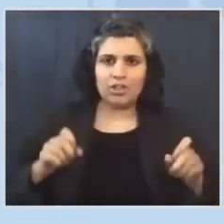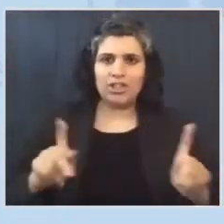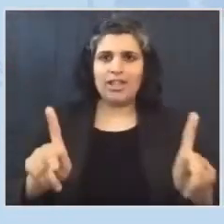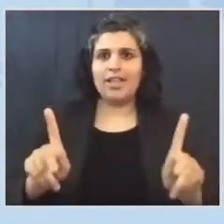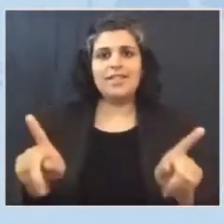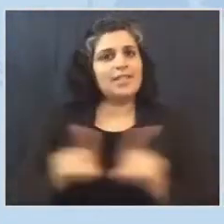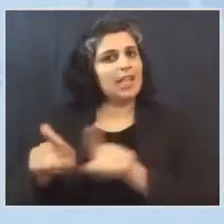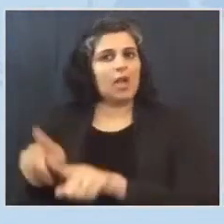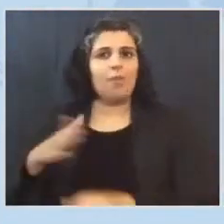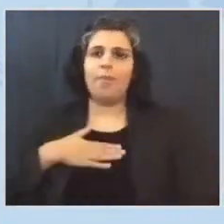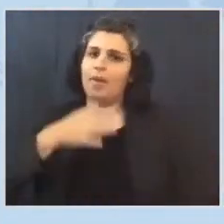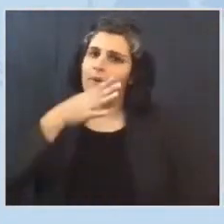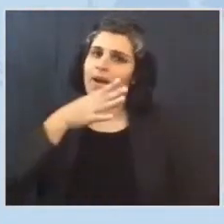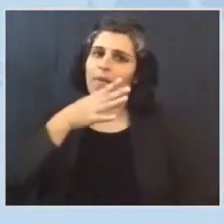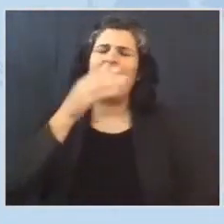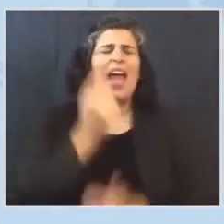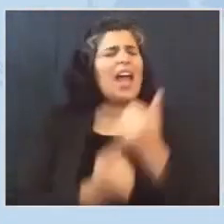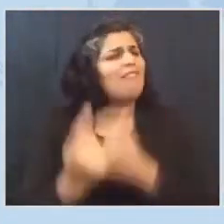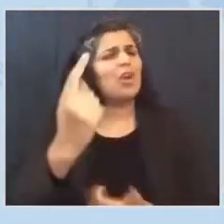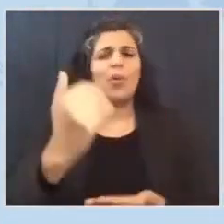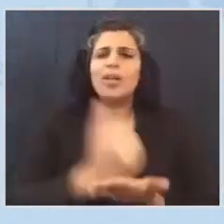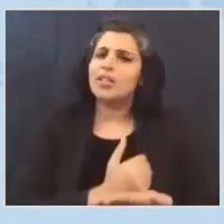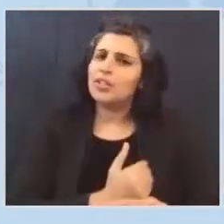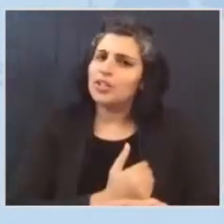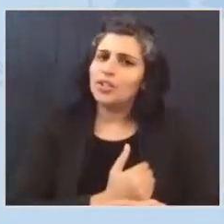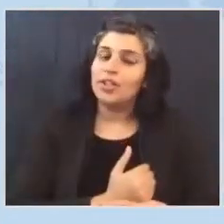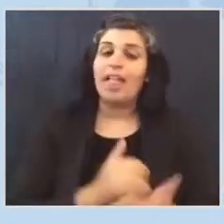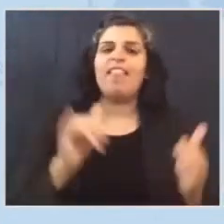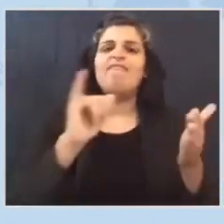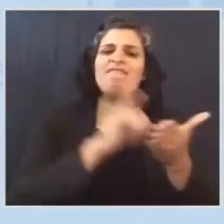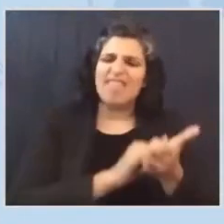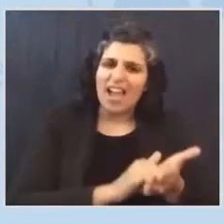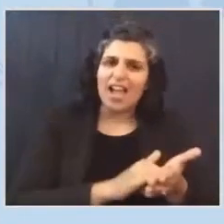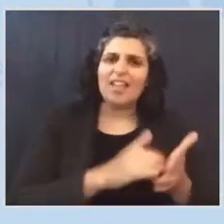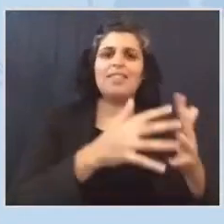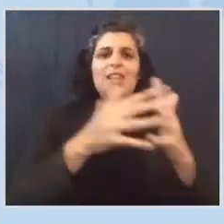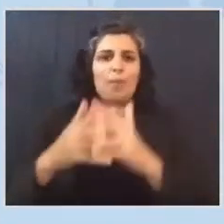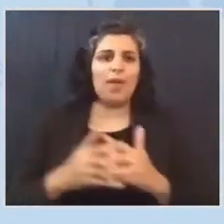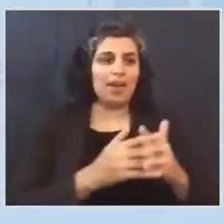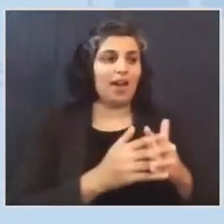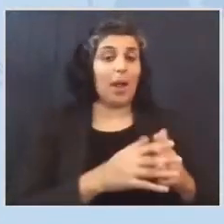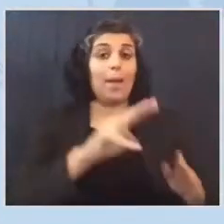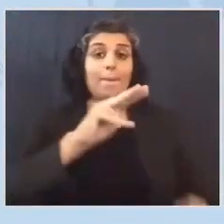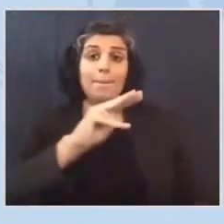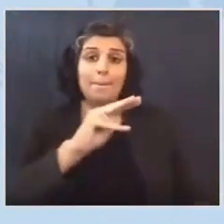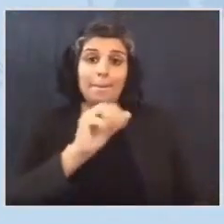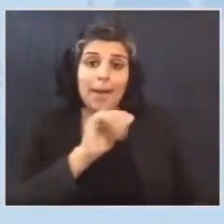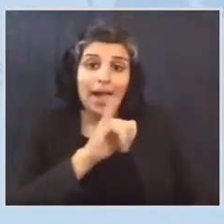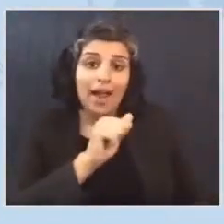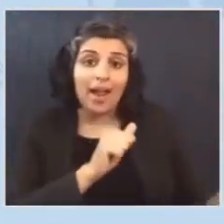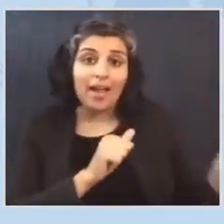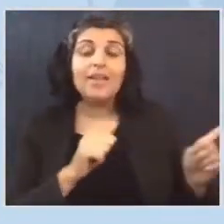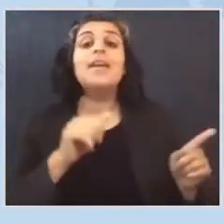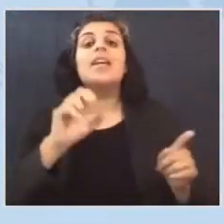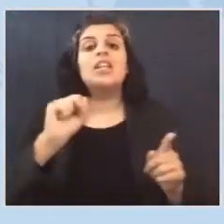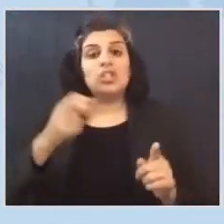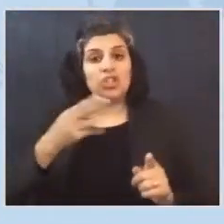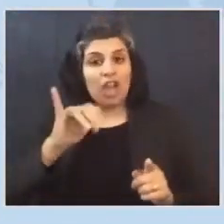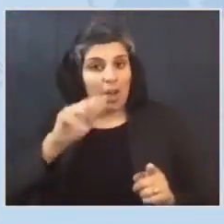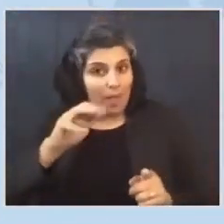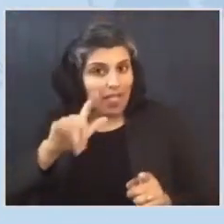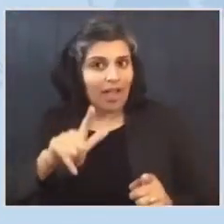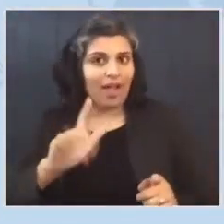person deserves. That's the America Maya and Shyamalat were drawn to, the America the President-elect